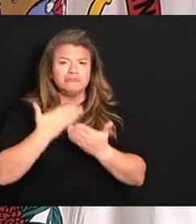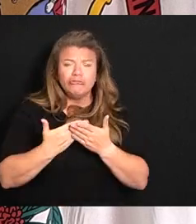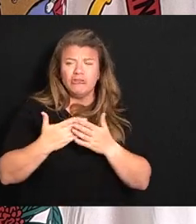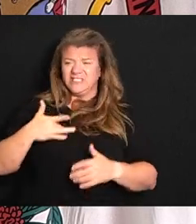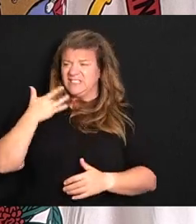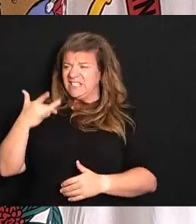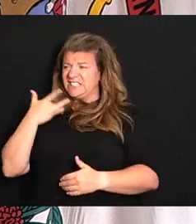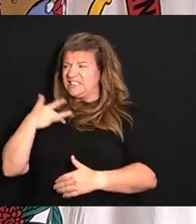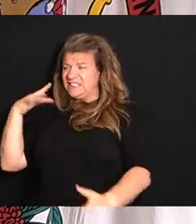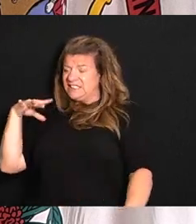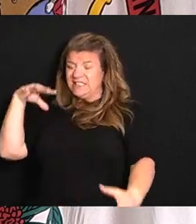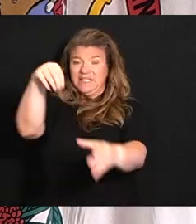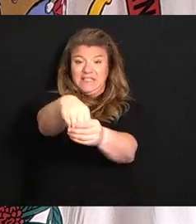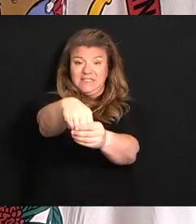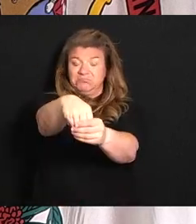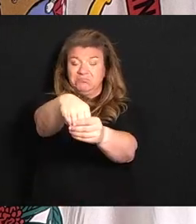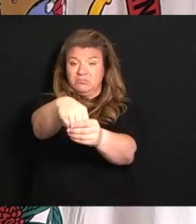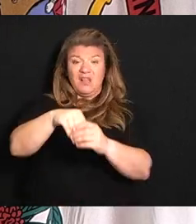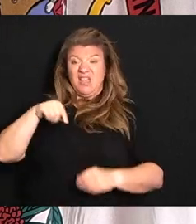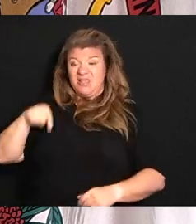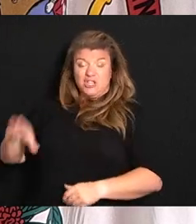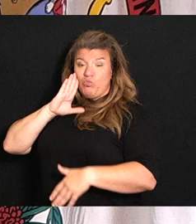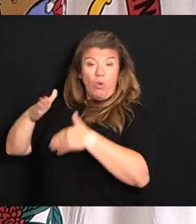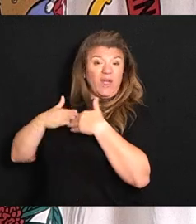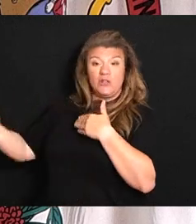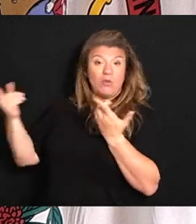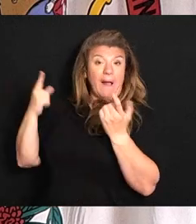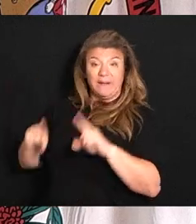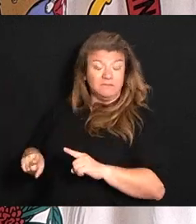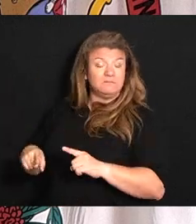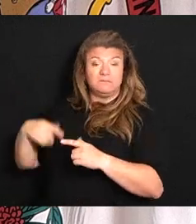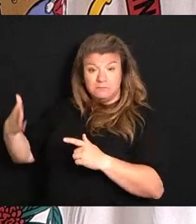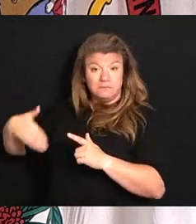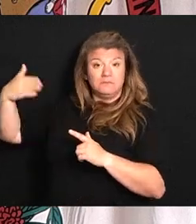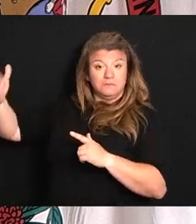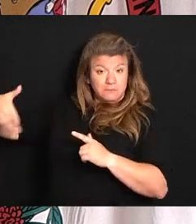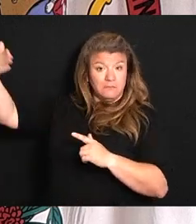these tragedies will continue. Now,